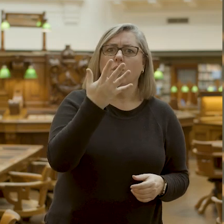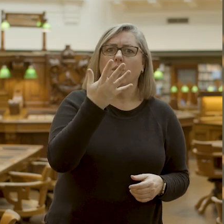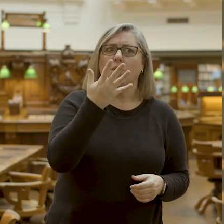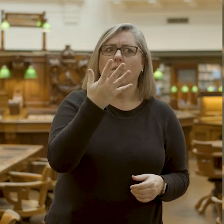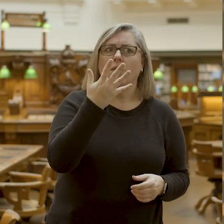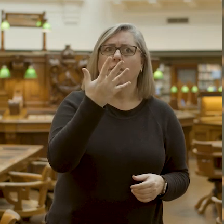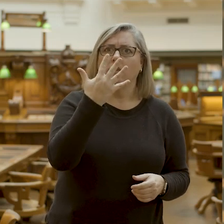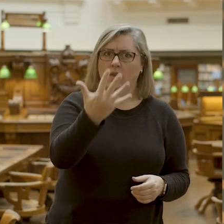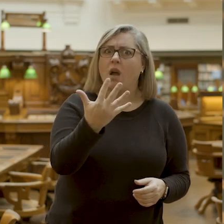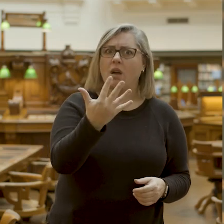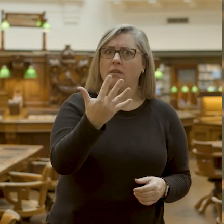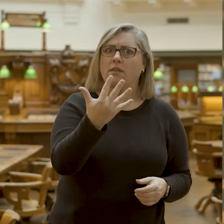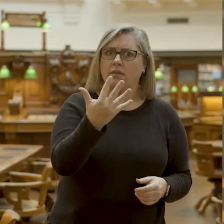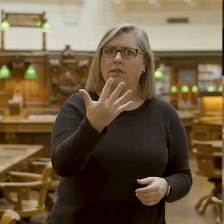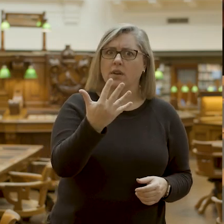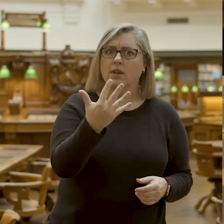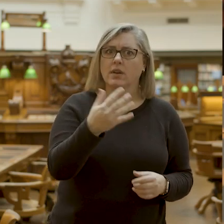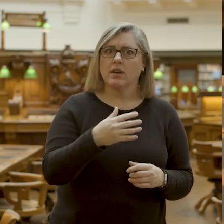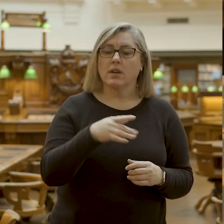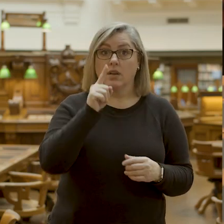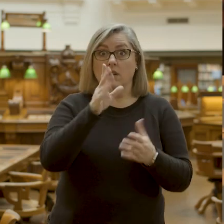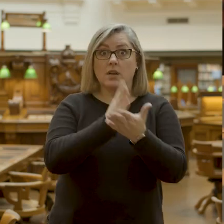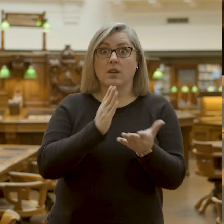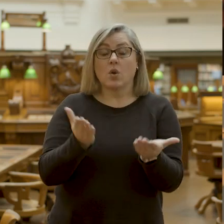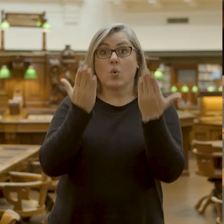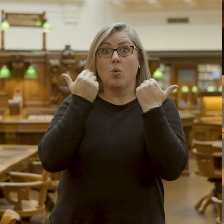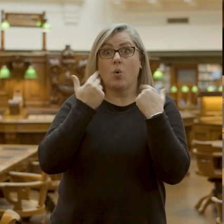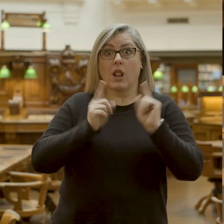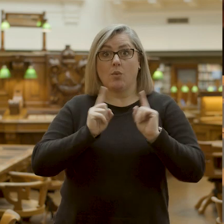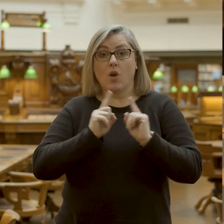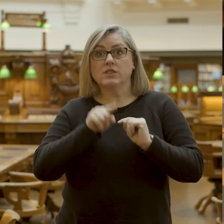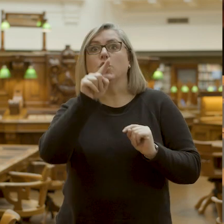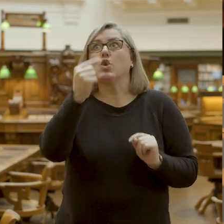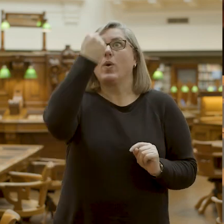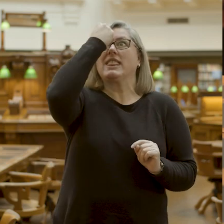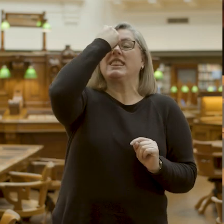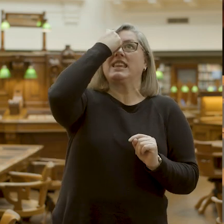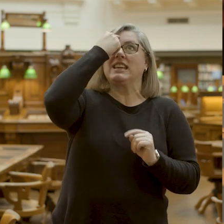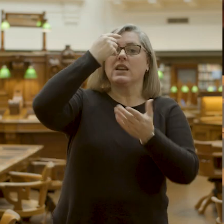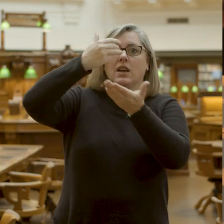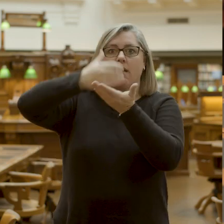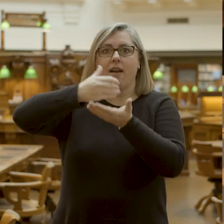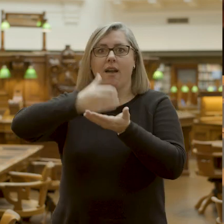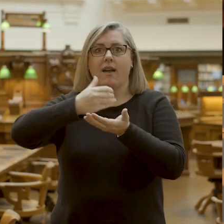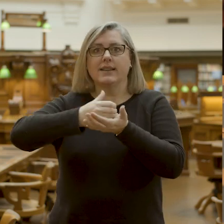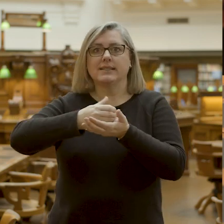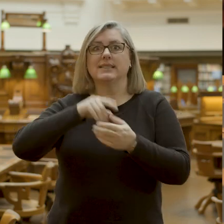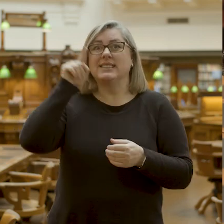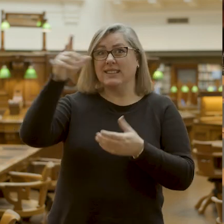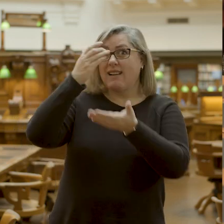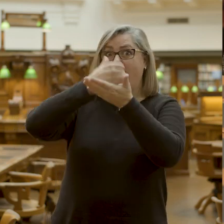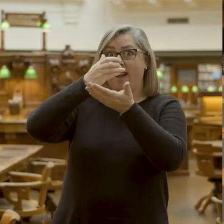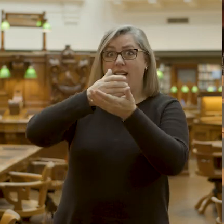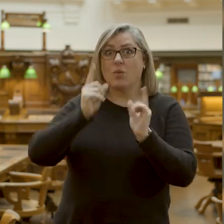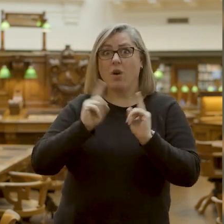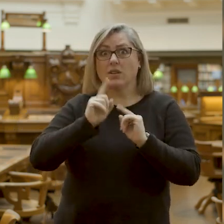four, five and the really cool thing is you're just thinking of a card and that card has